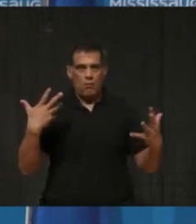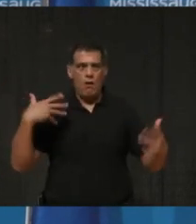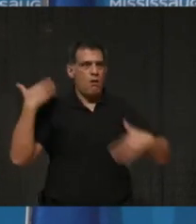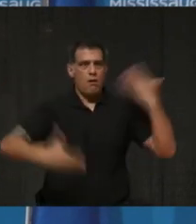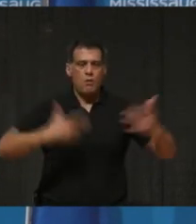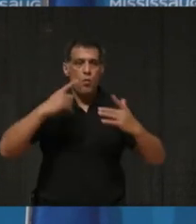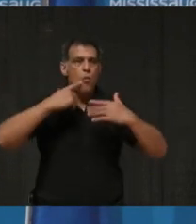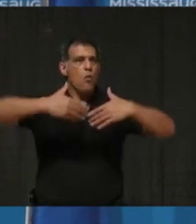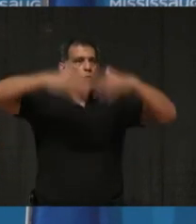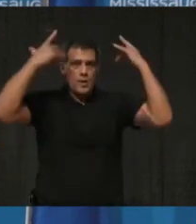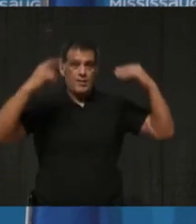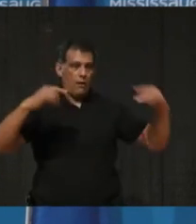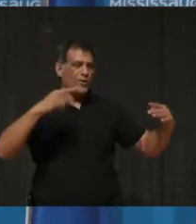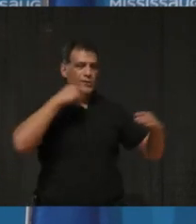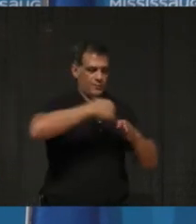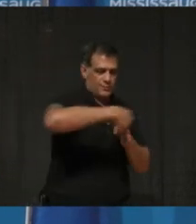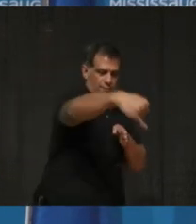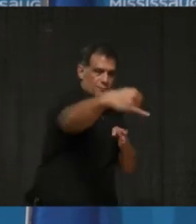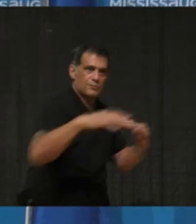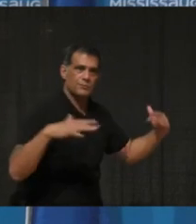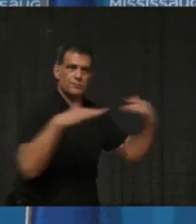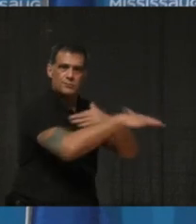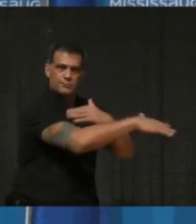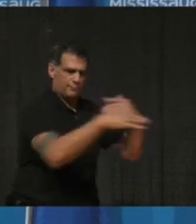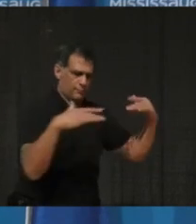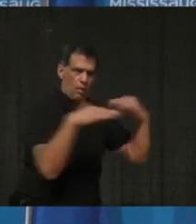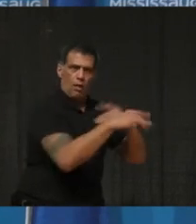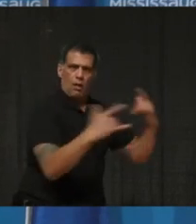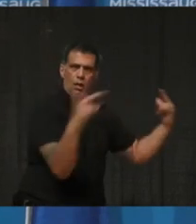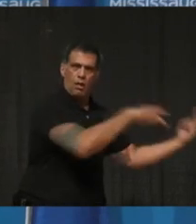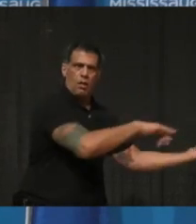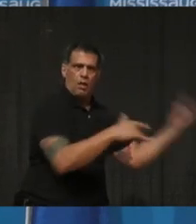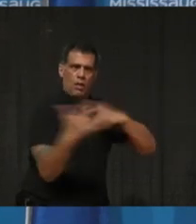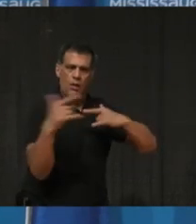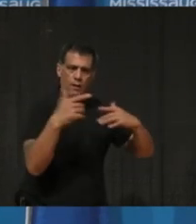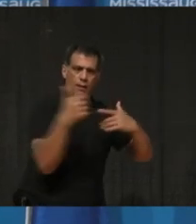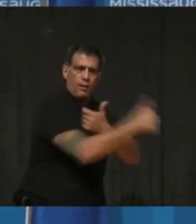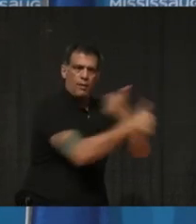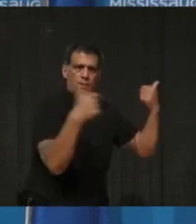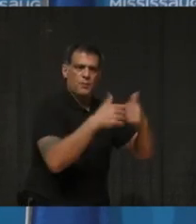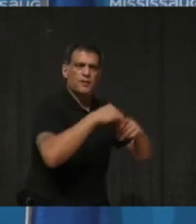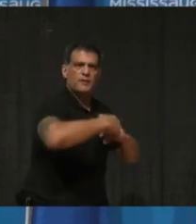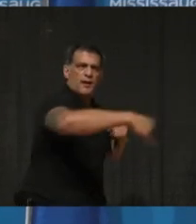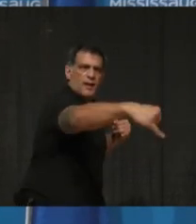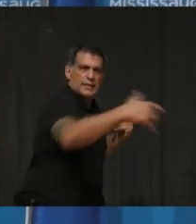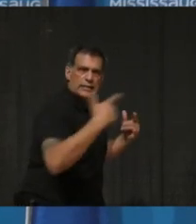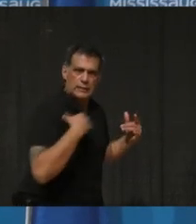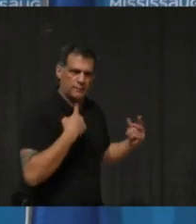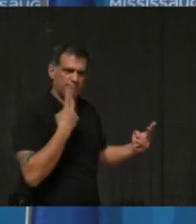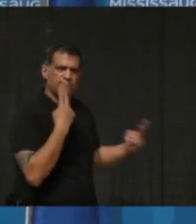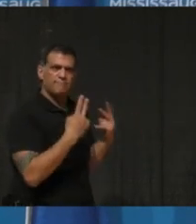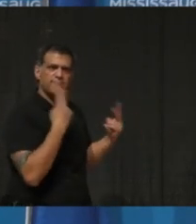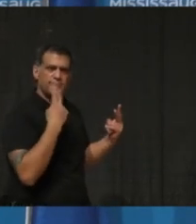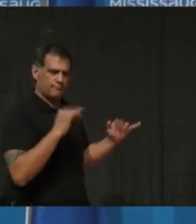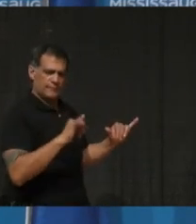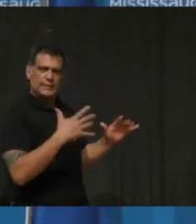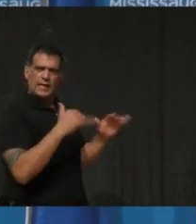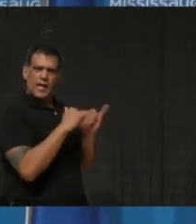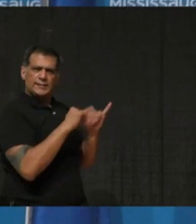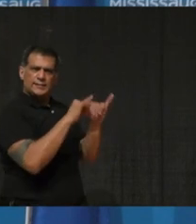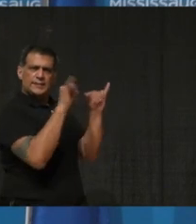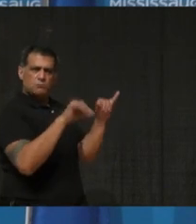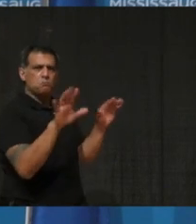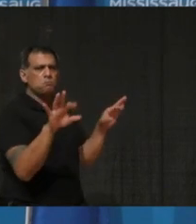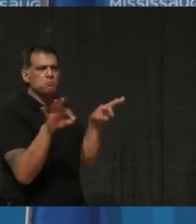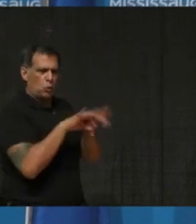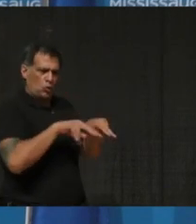economy and our country were with the United States. But now that we know what's going on, now that we see the variants that are going on in the world, this is a very important federal